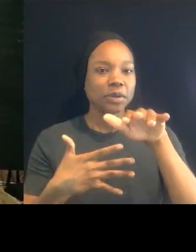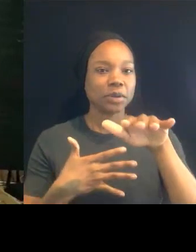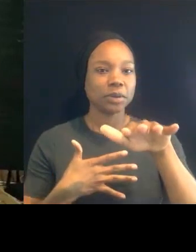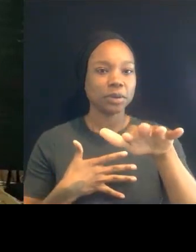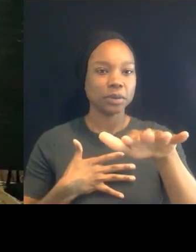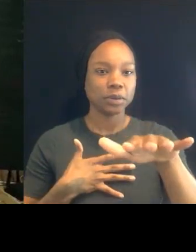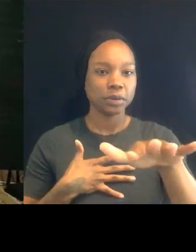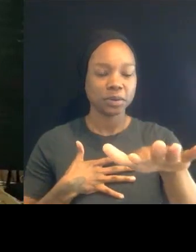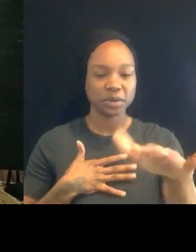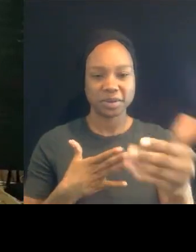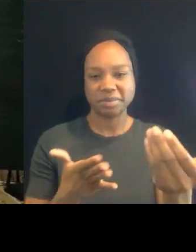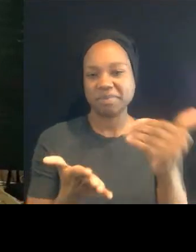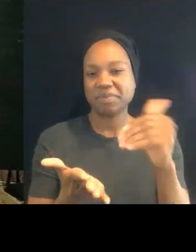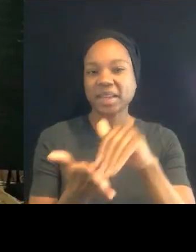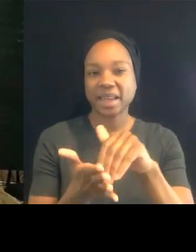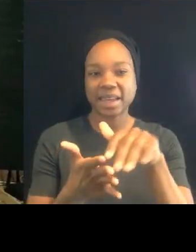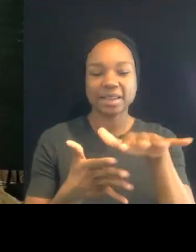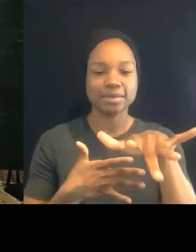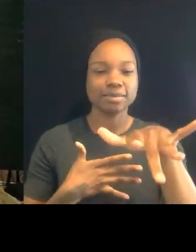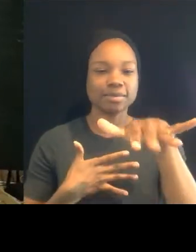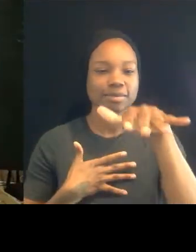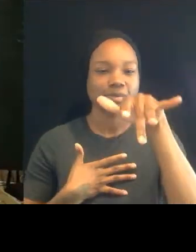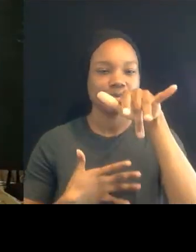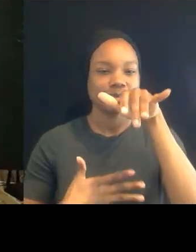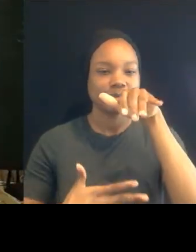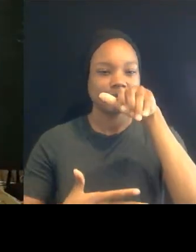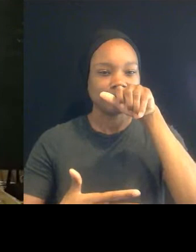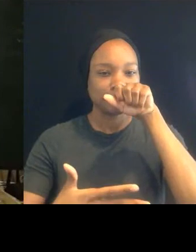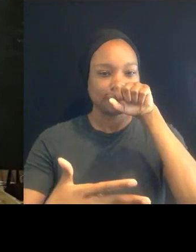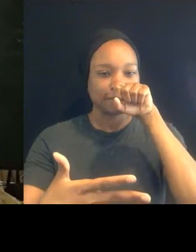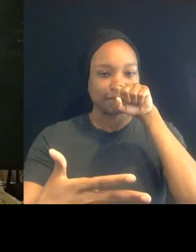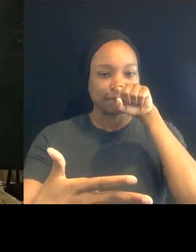and exhale.